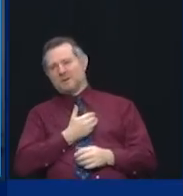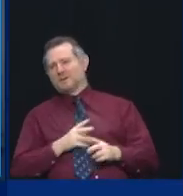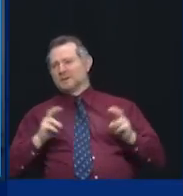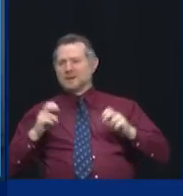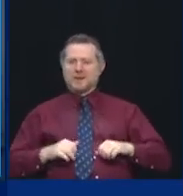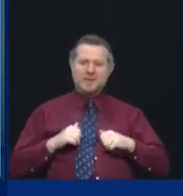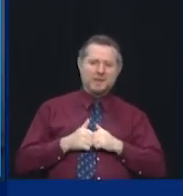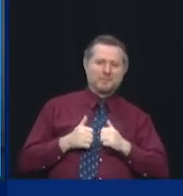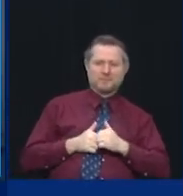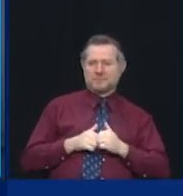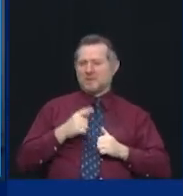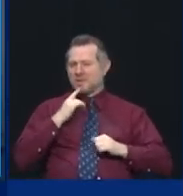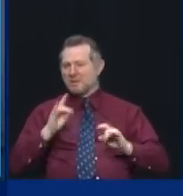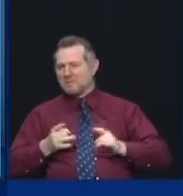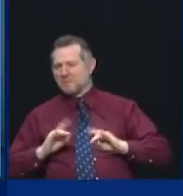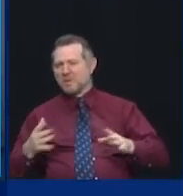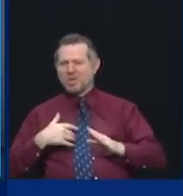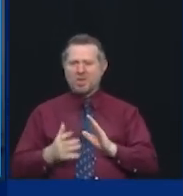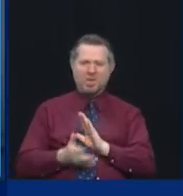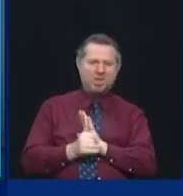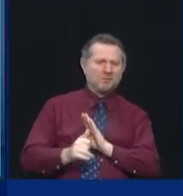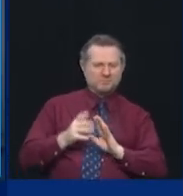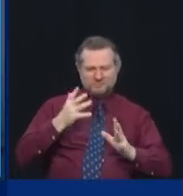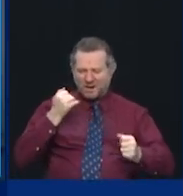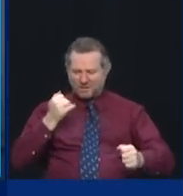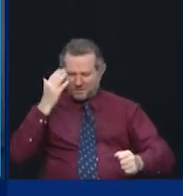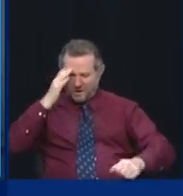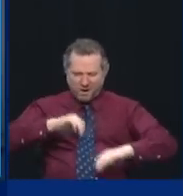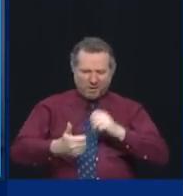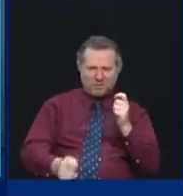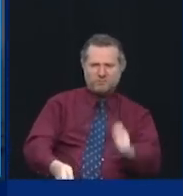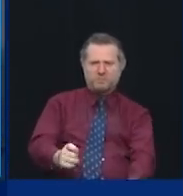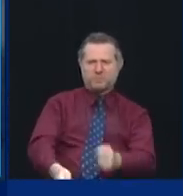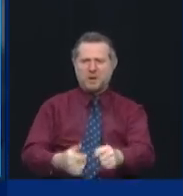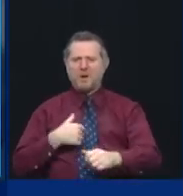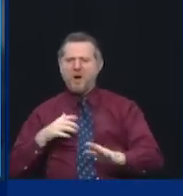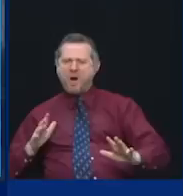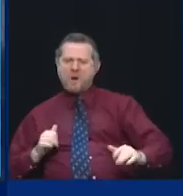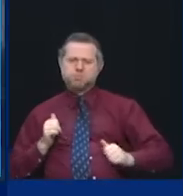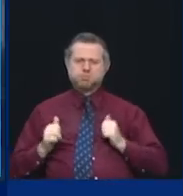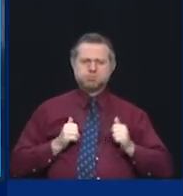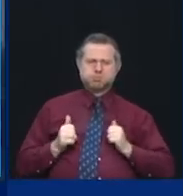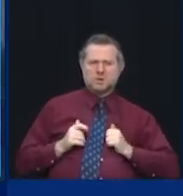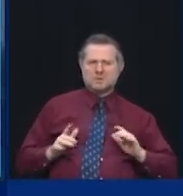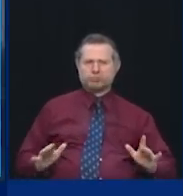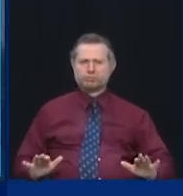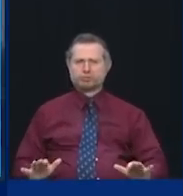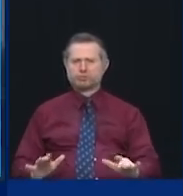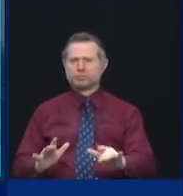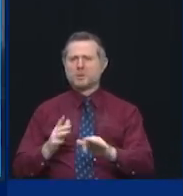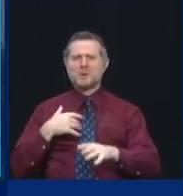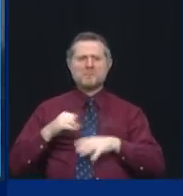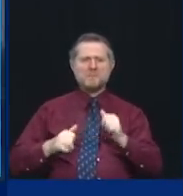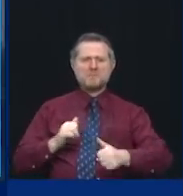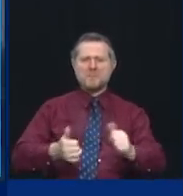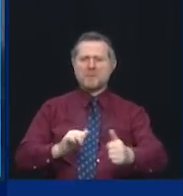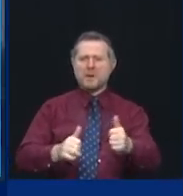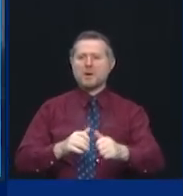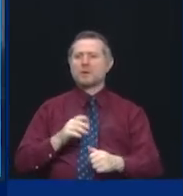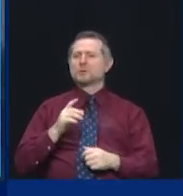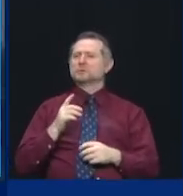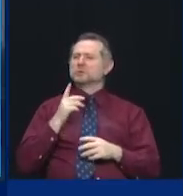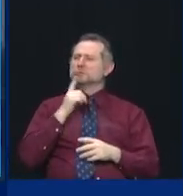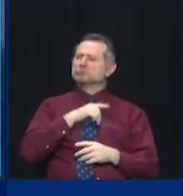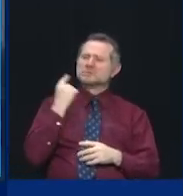We are fast to adjust. We are ambitious. We do take risks. And we have a moment